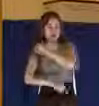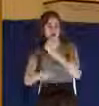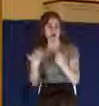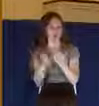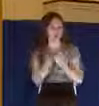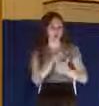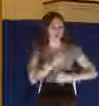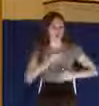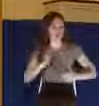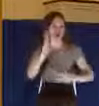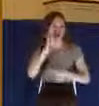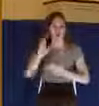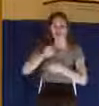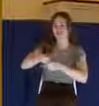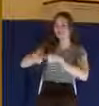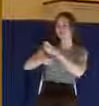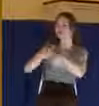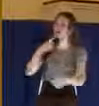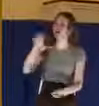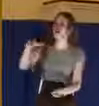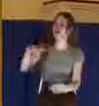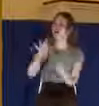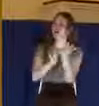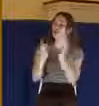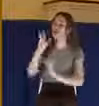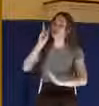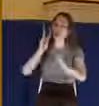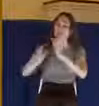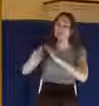prophesy unto us. You're a prophet. Tell us who hit you.